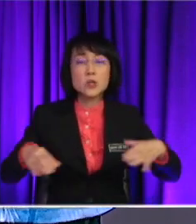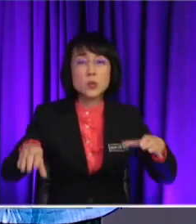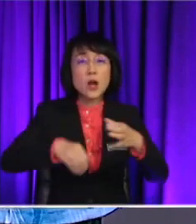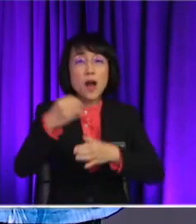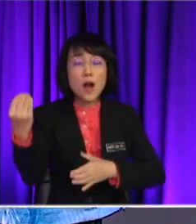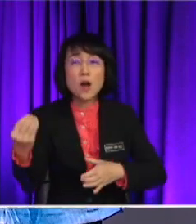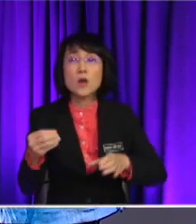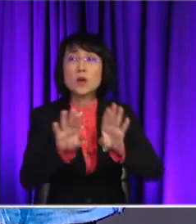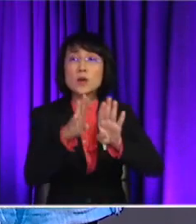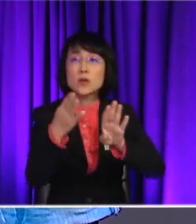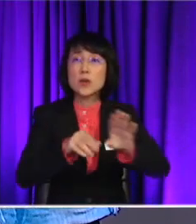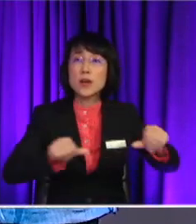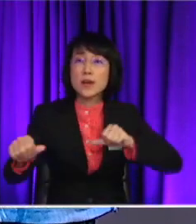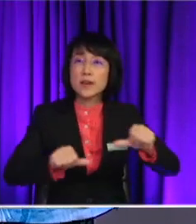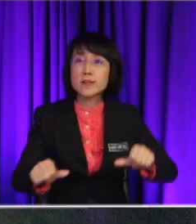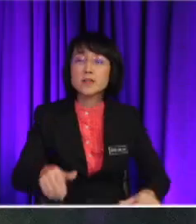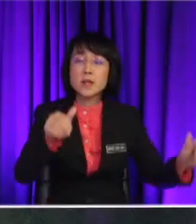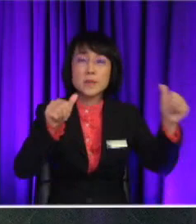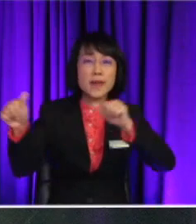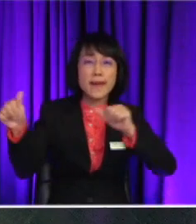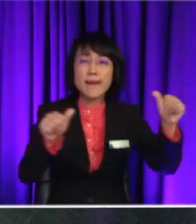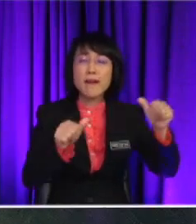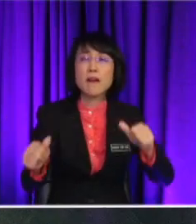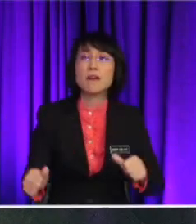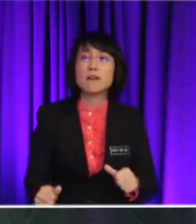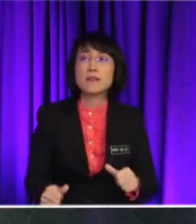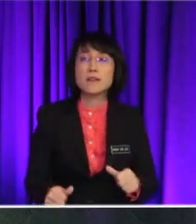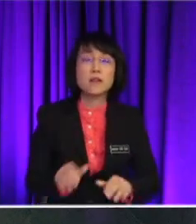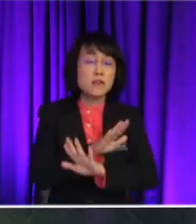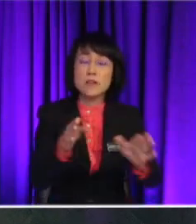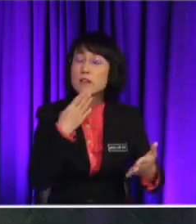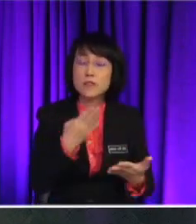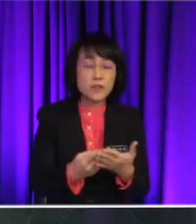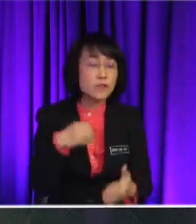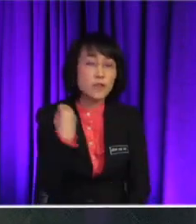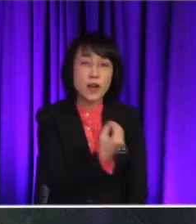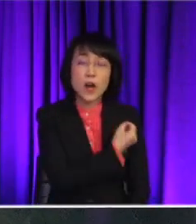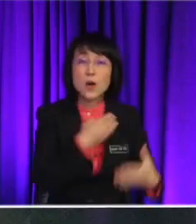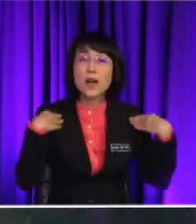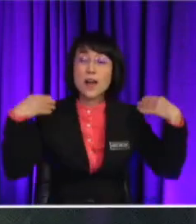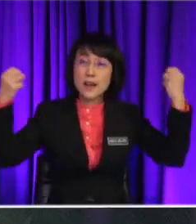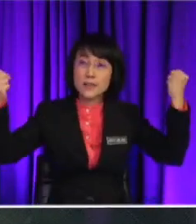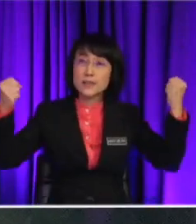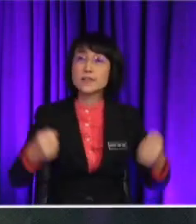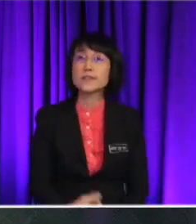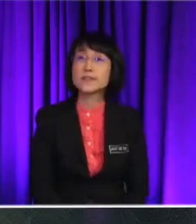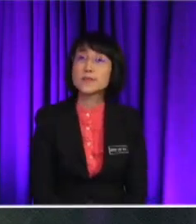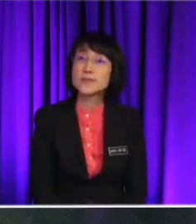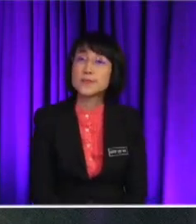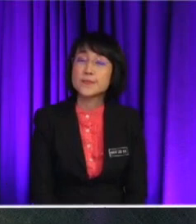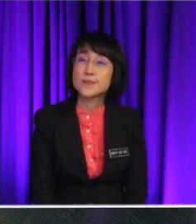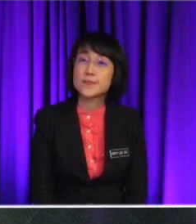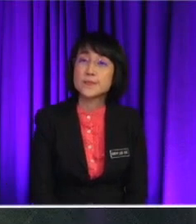the air is very harmful to our health as well. Ah, yes. So, affects our activities daily, yeah? Mm Okay. Then, we have this